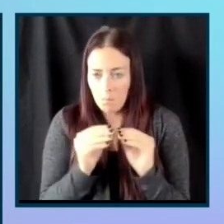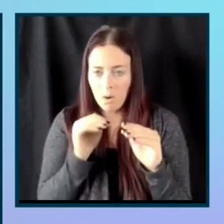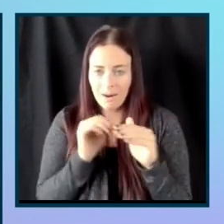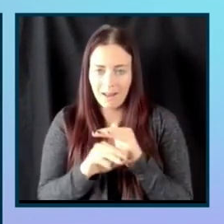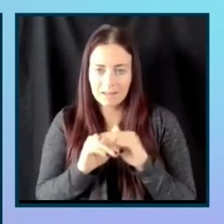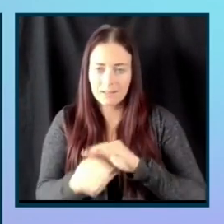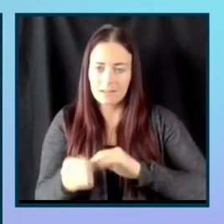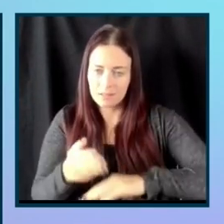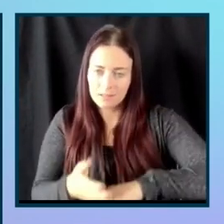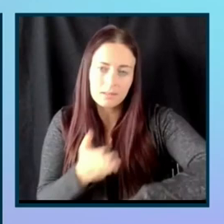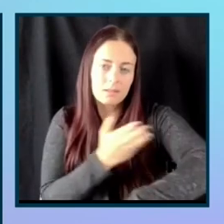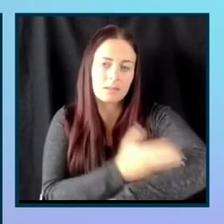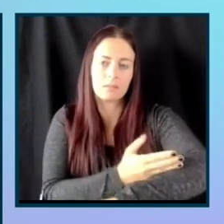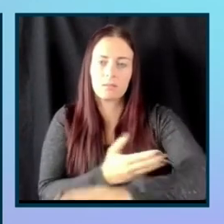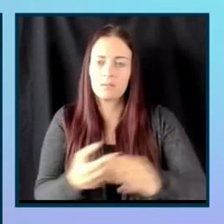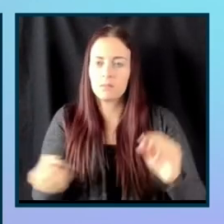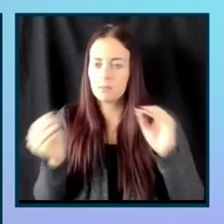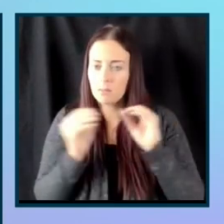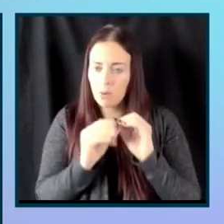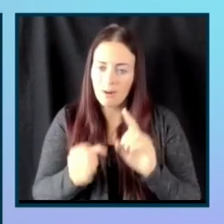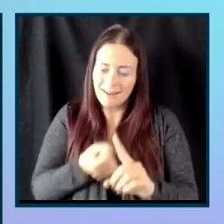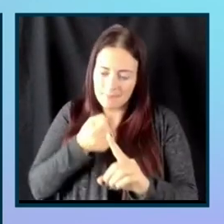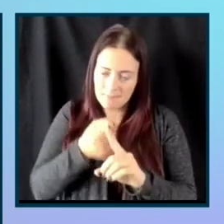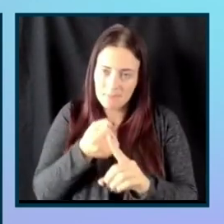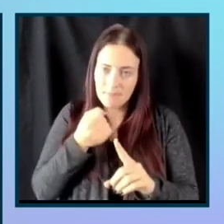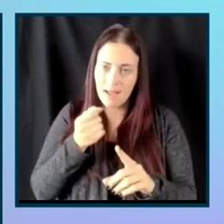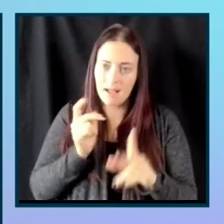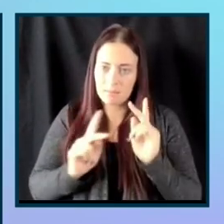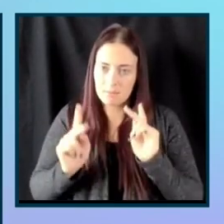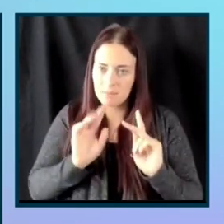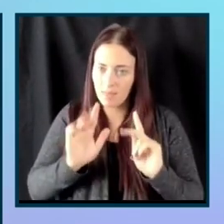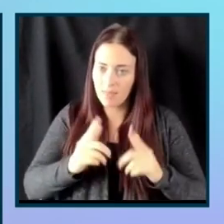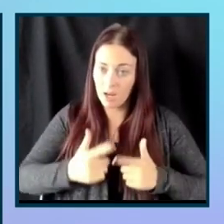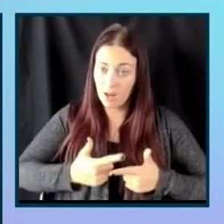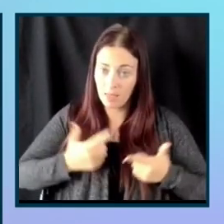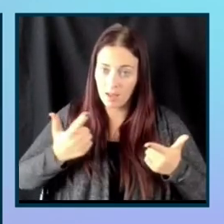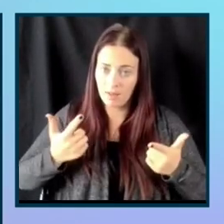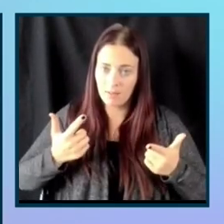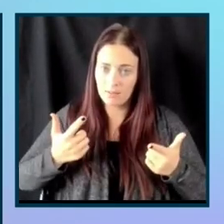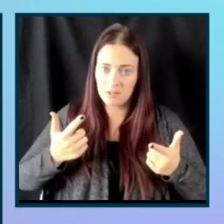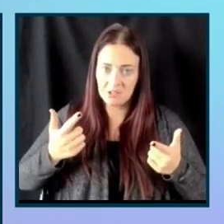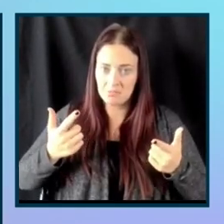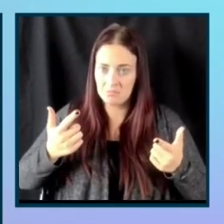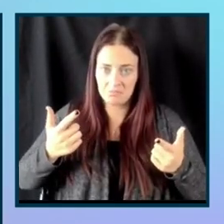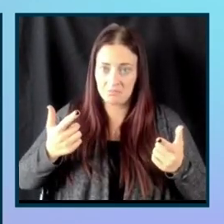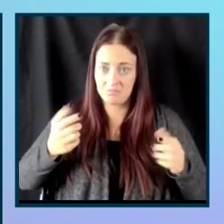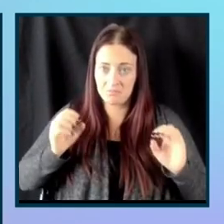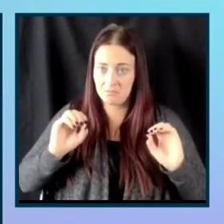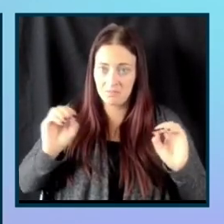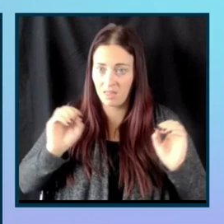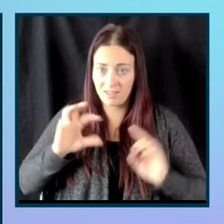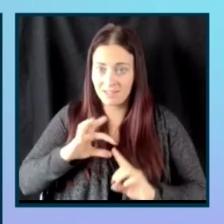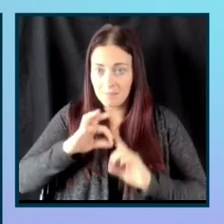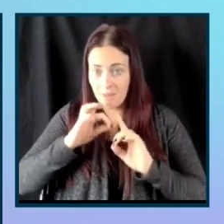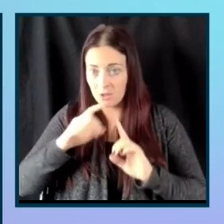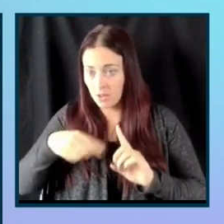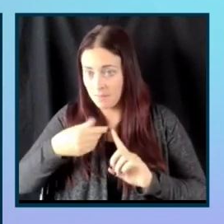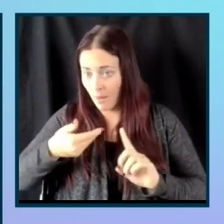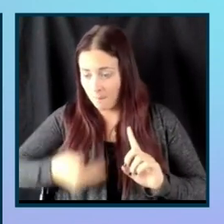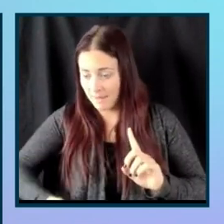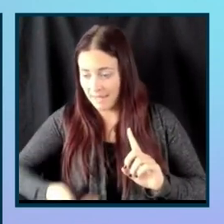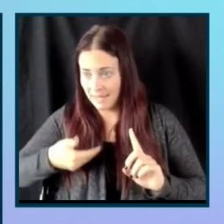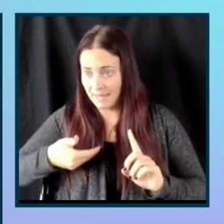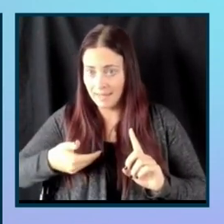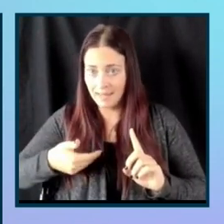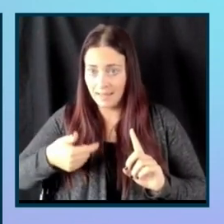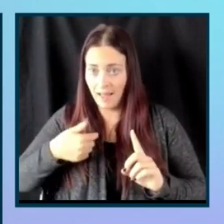make more impact in those people's lives. There's nothing special about me, except that I